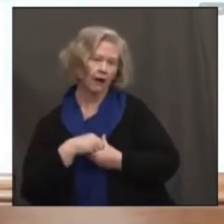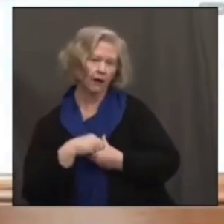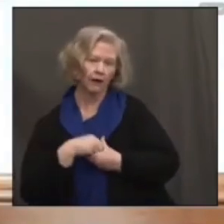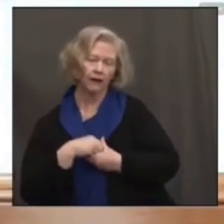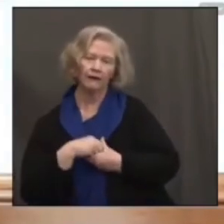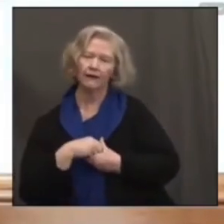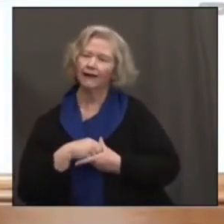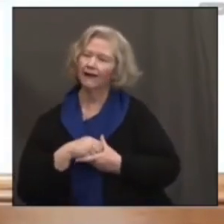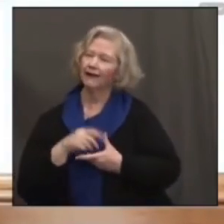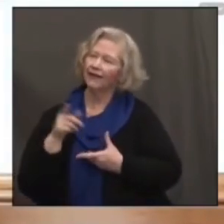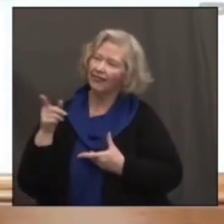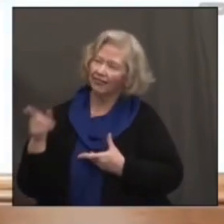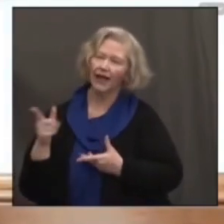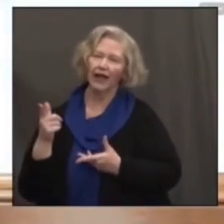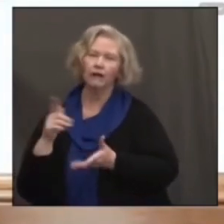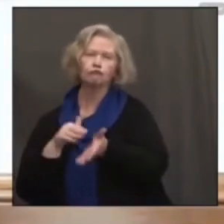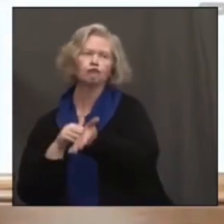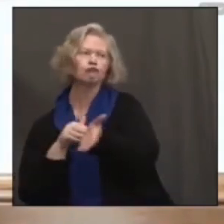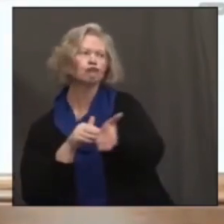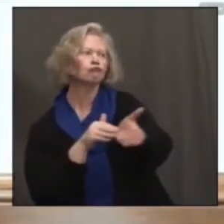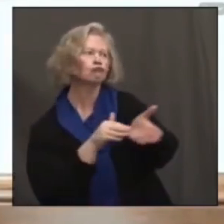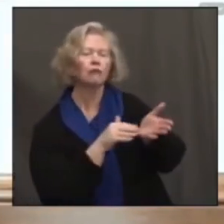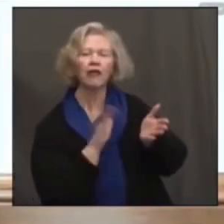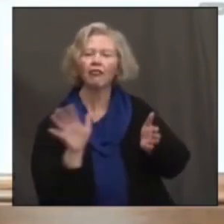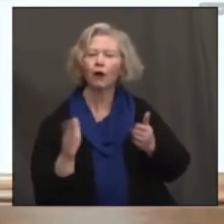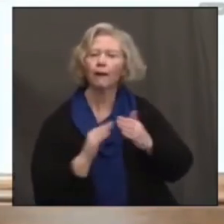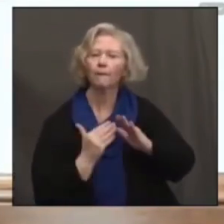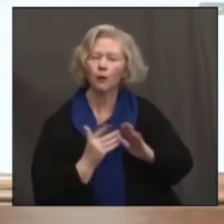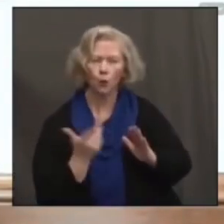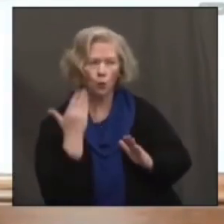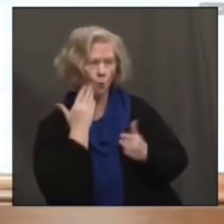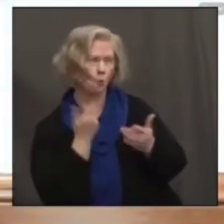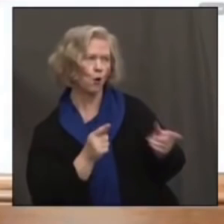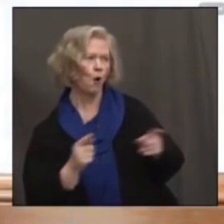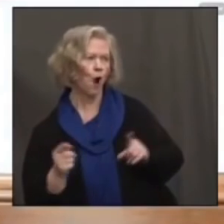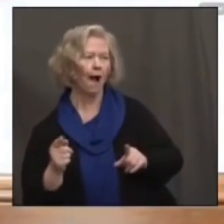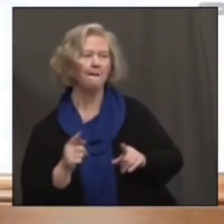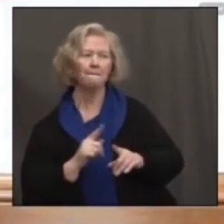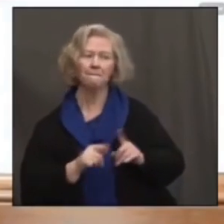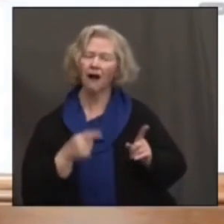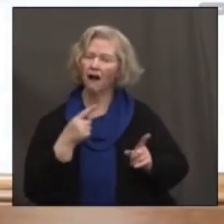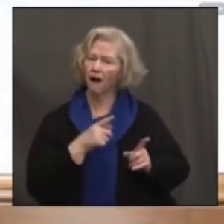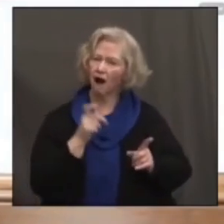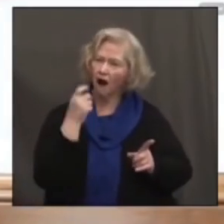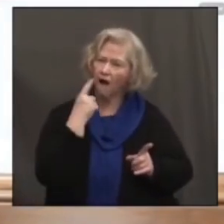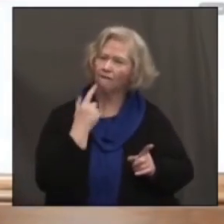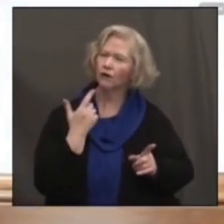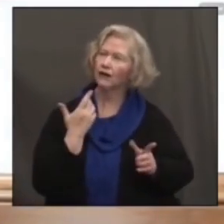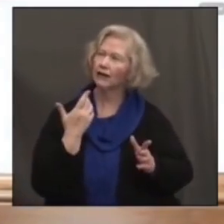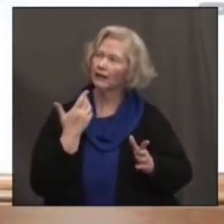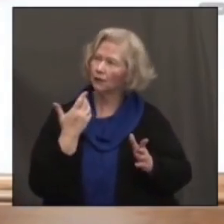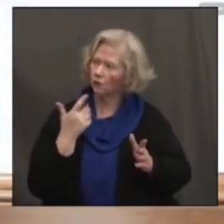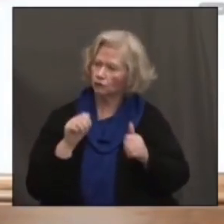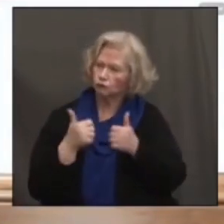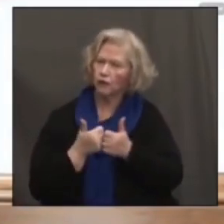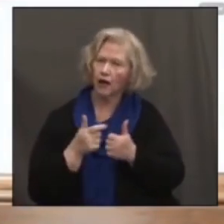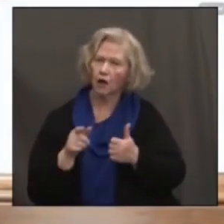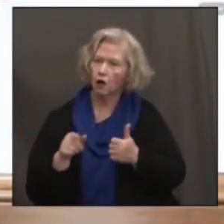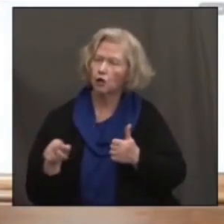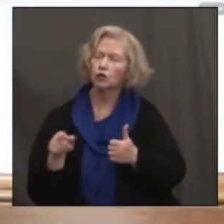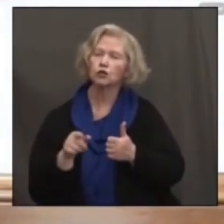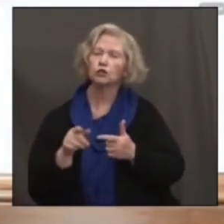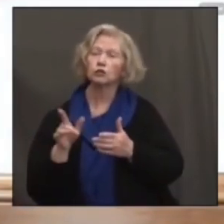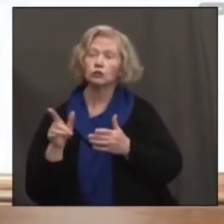eyes and ears on the grounds in their particular communities. But the one thing the governor is challenging not only the legislature but our